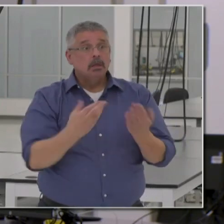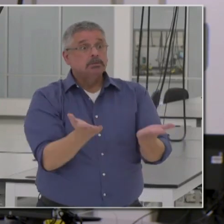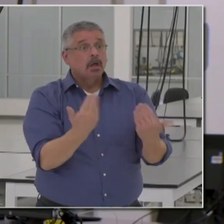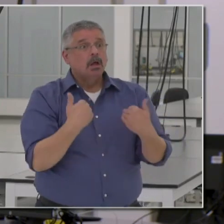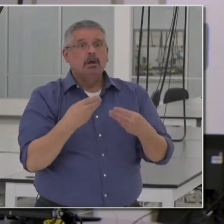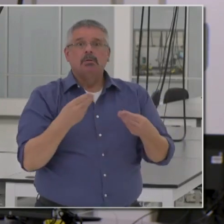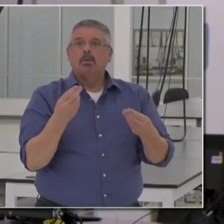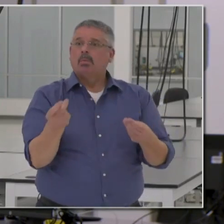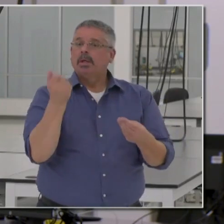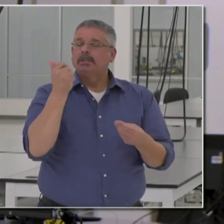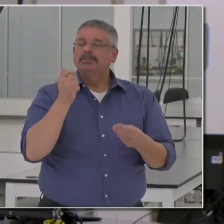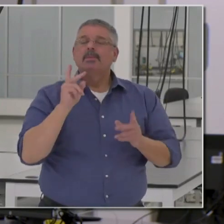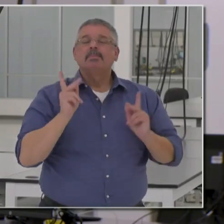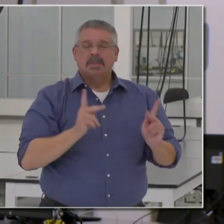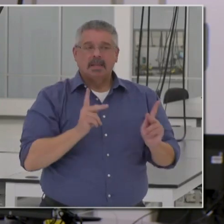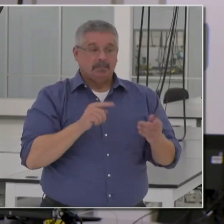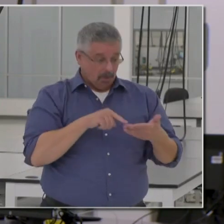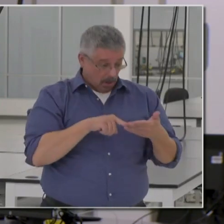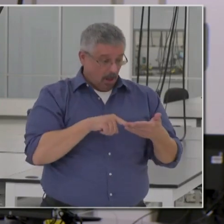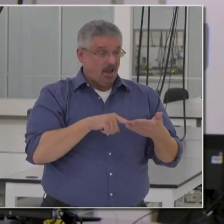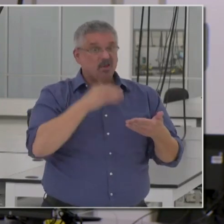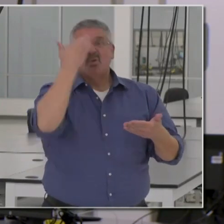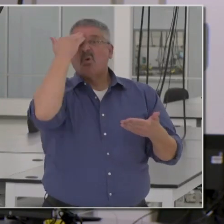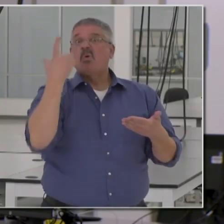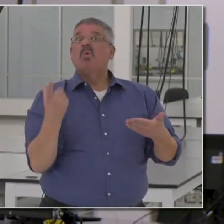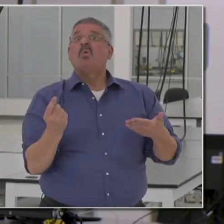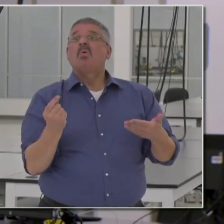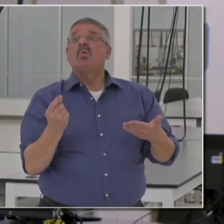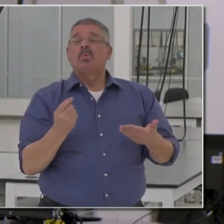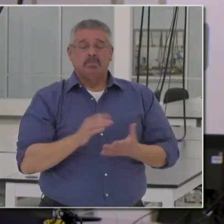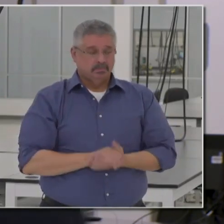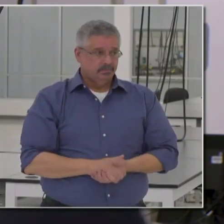quickly so people can act on those results. Thank you.